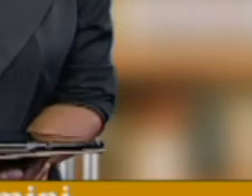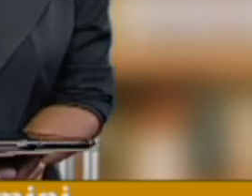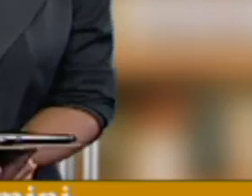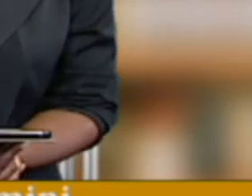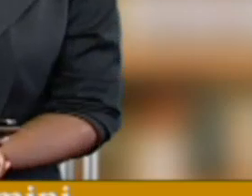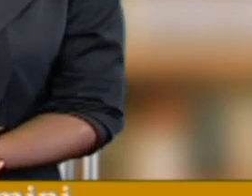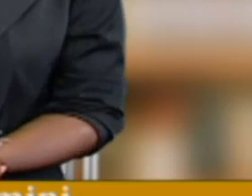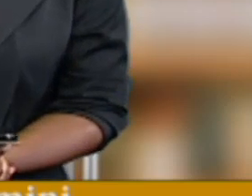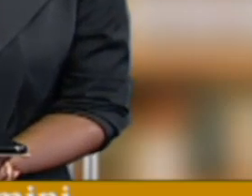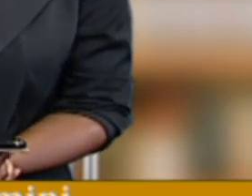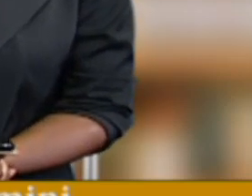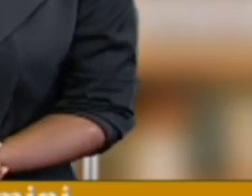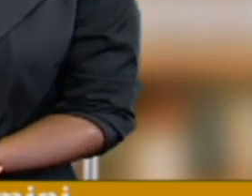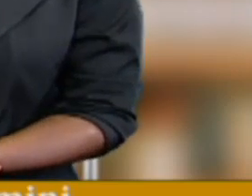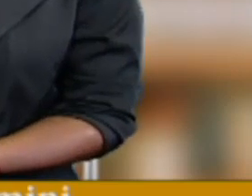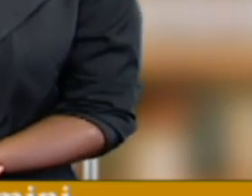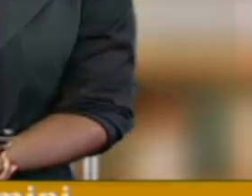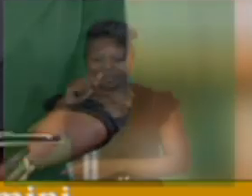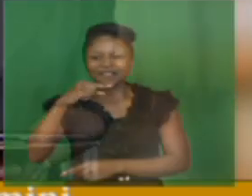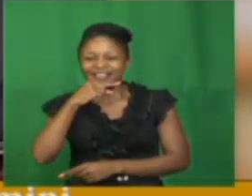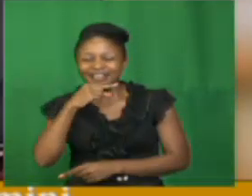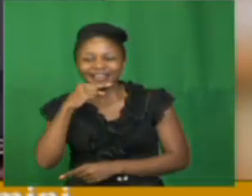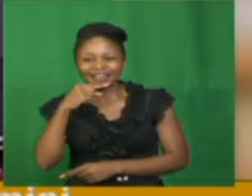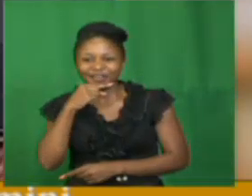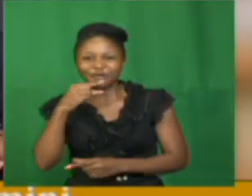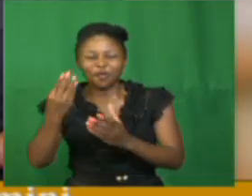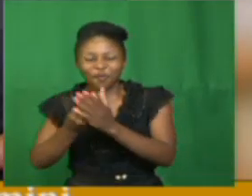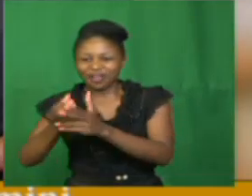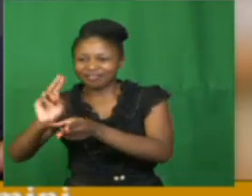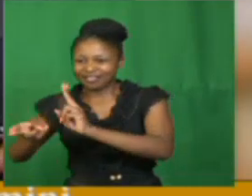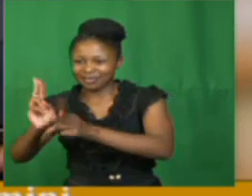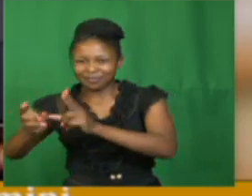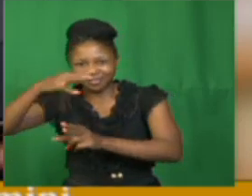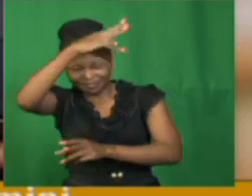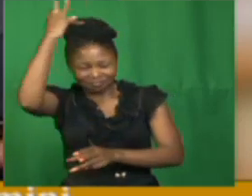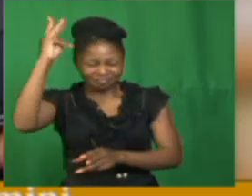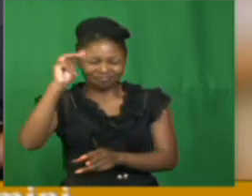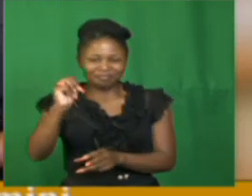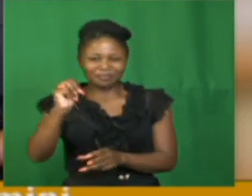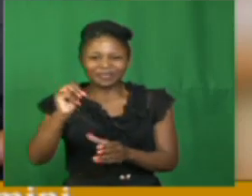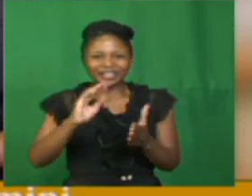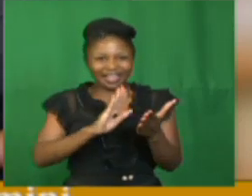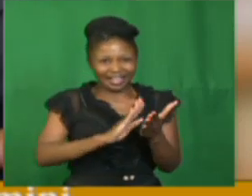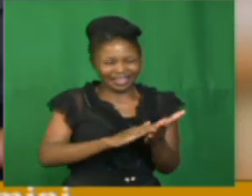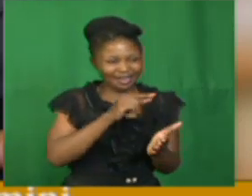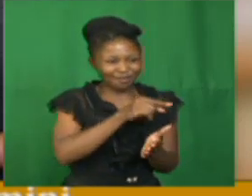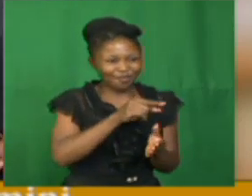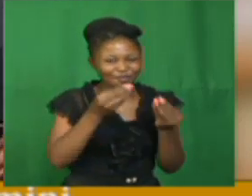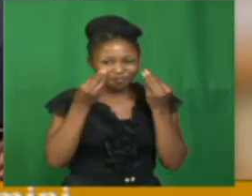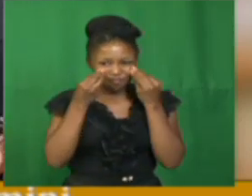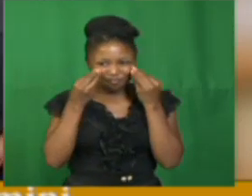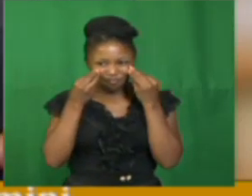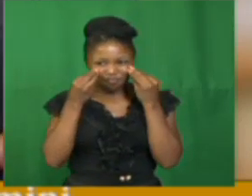and with me today is our sign language interpreter, Numbumele Lohatebe, and my colleague, Nogazi